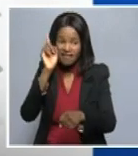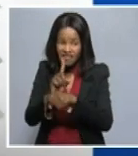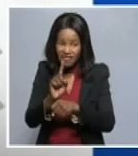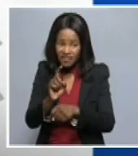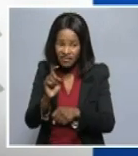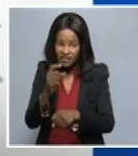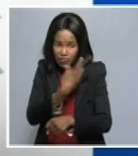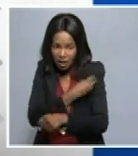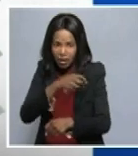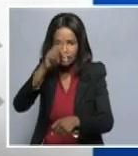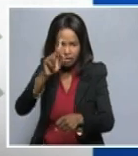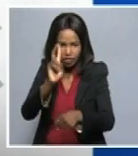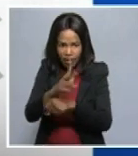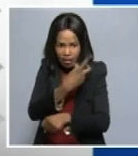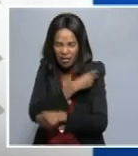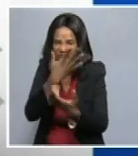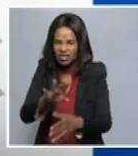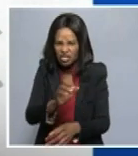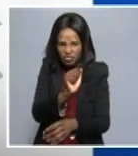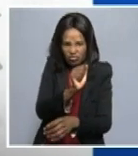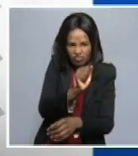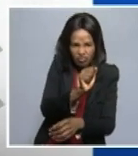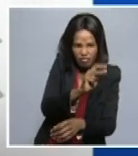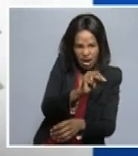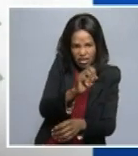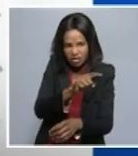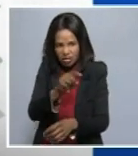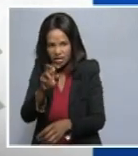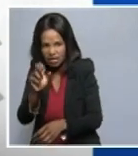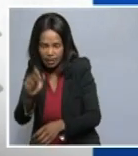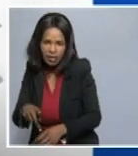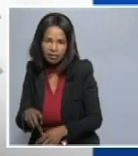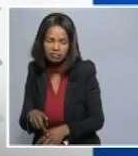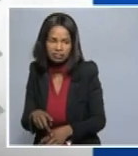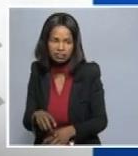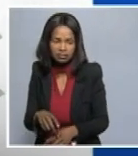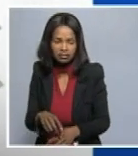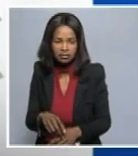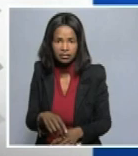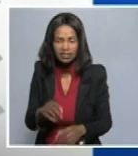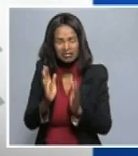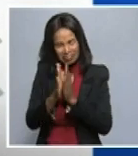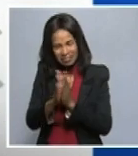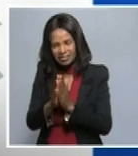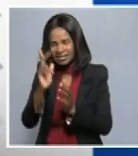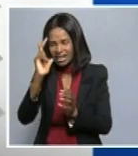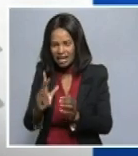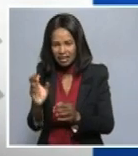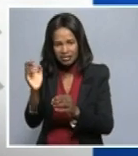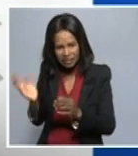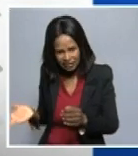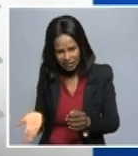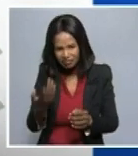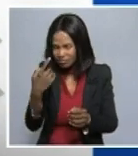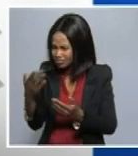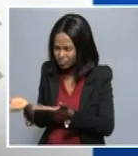of Sinopharm in March and April. As a result, I would like to encourage people to go and take their vaccines